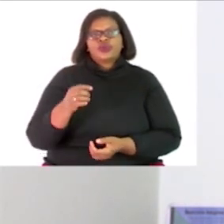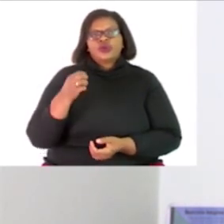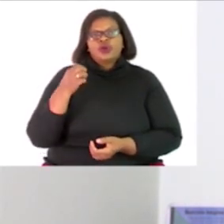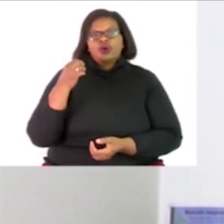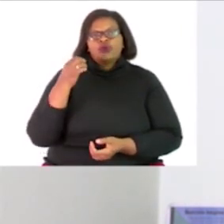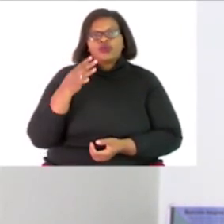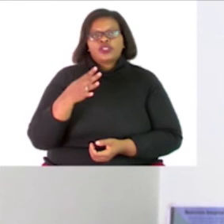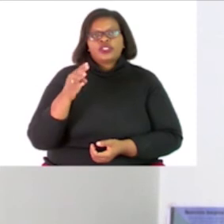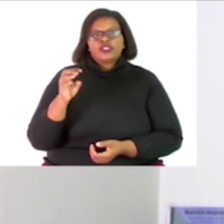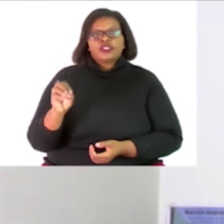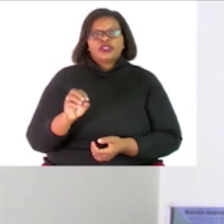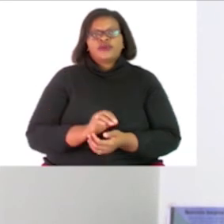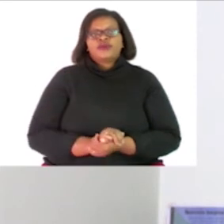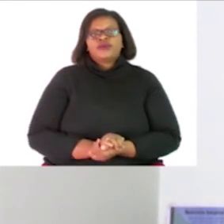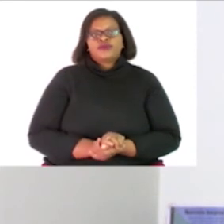forty